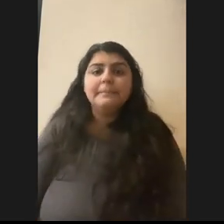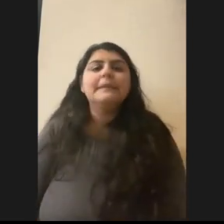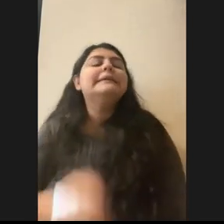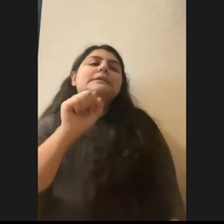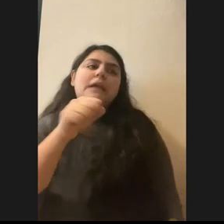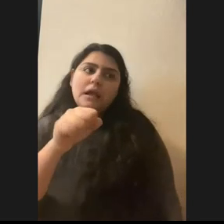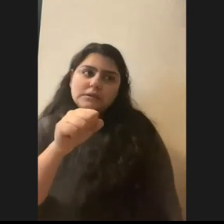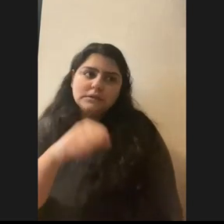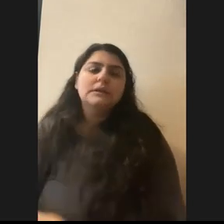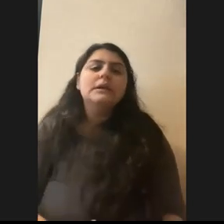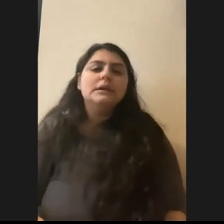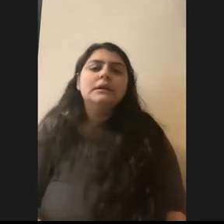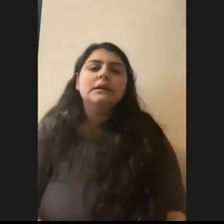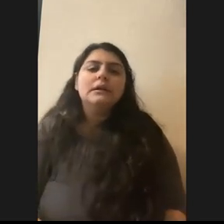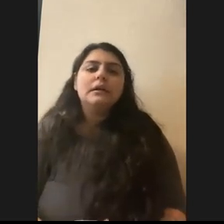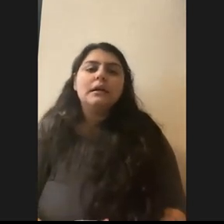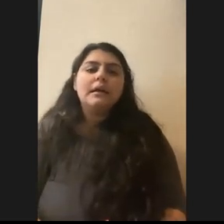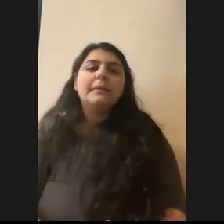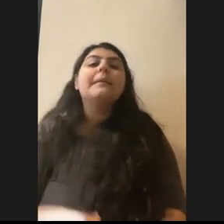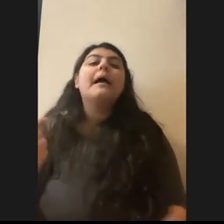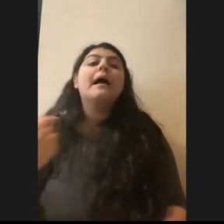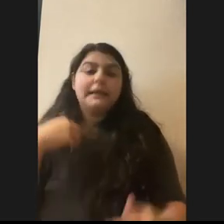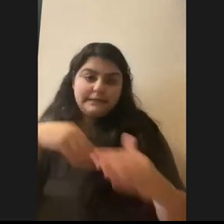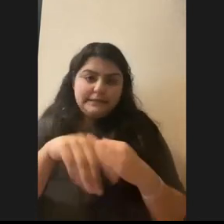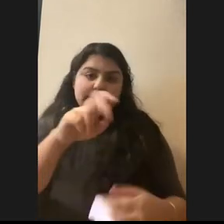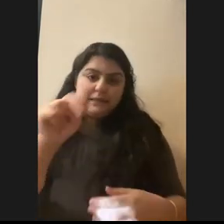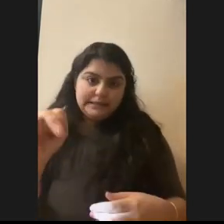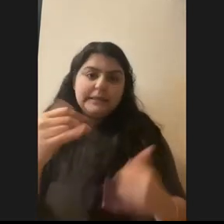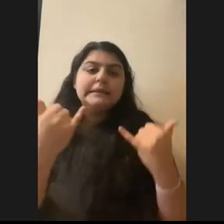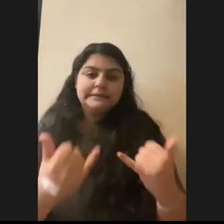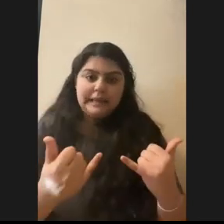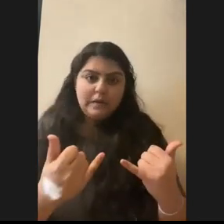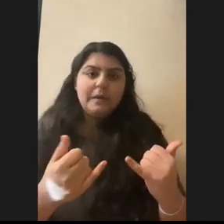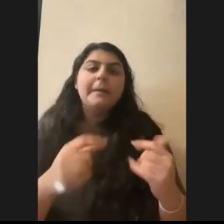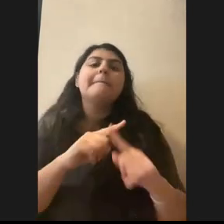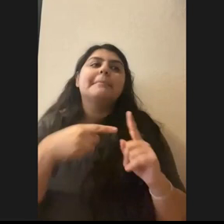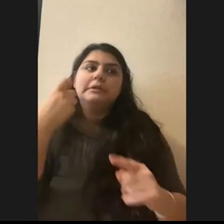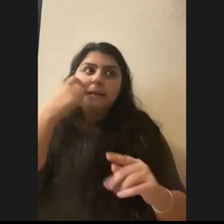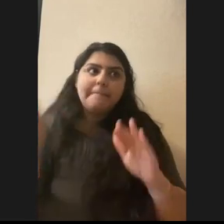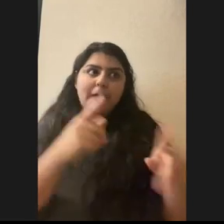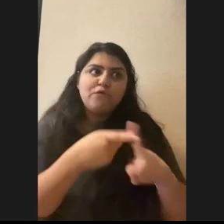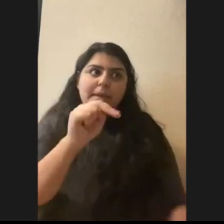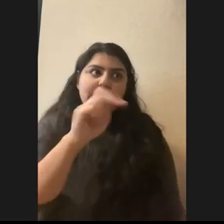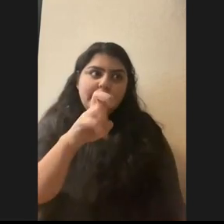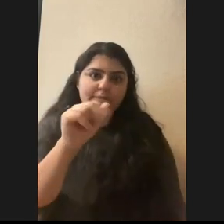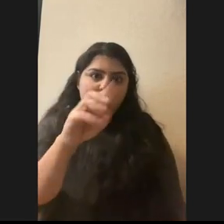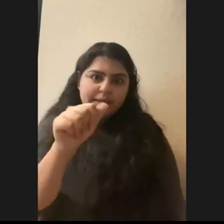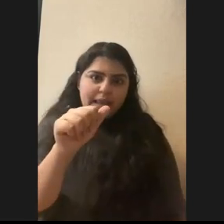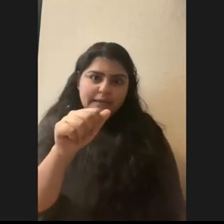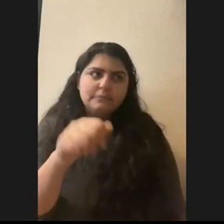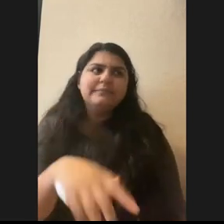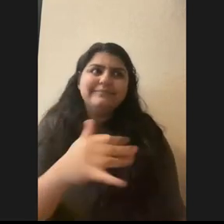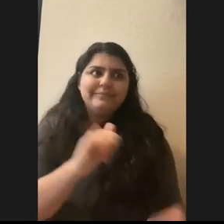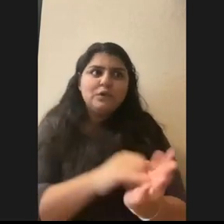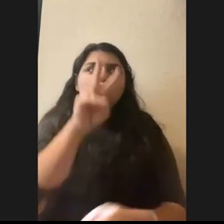Yes. So, um, as I mentioned, I'm in Tennessee now, but I just came back from Nevada and that was 2000 miles away.